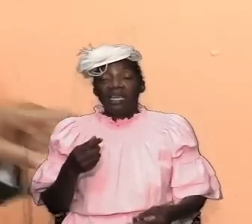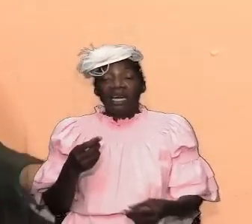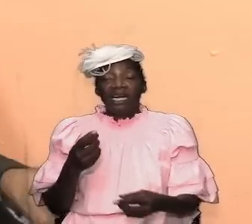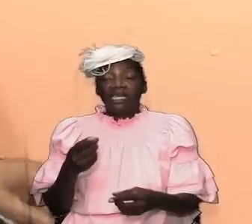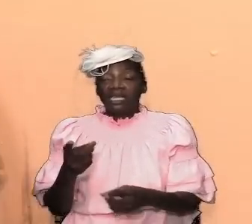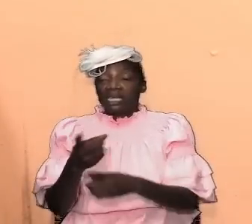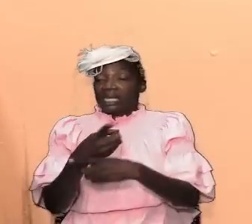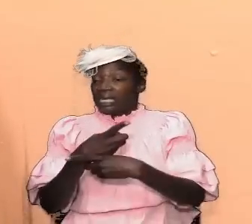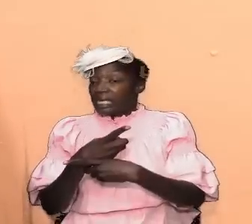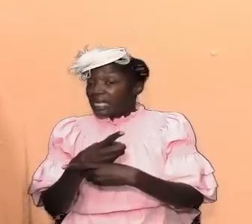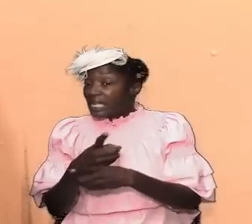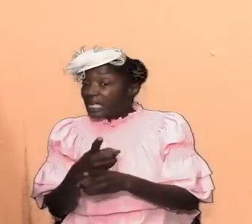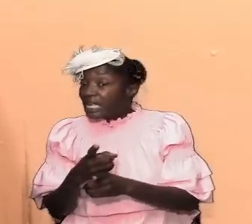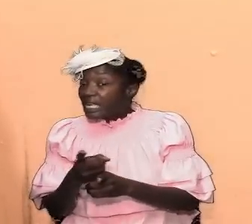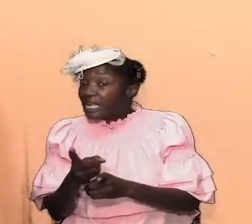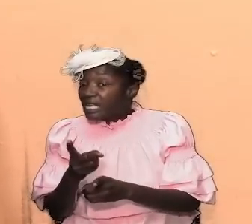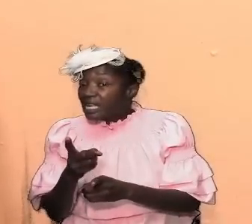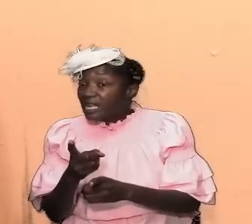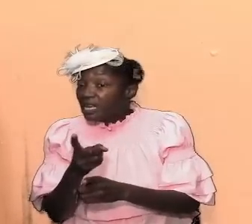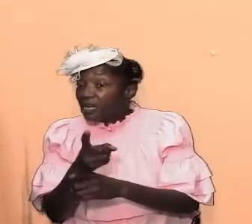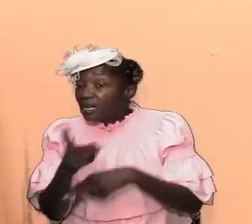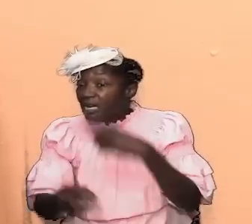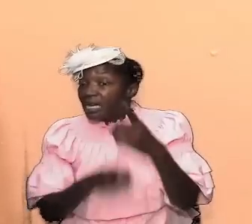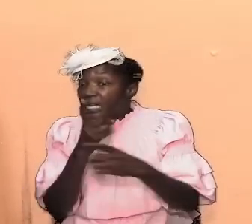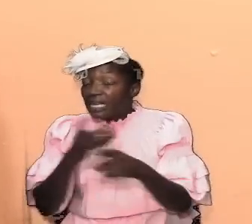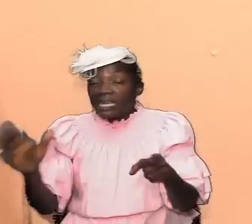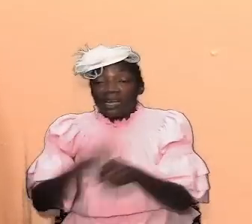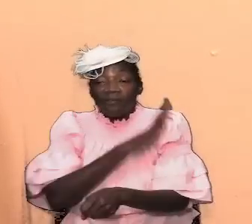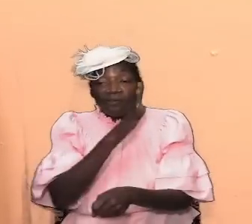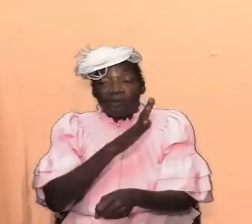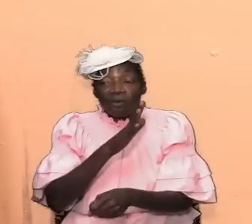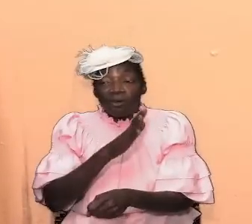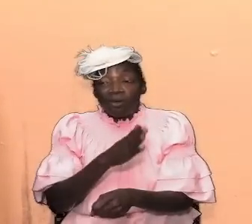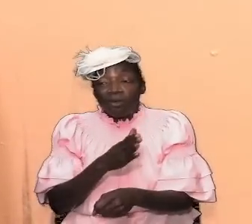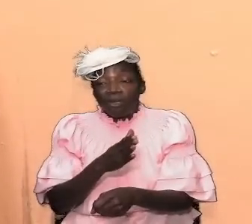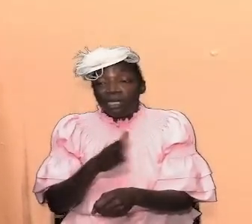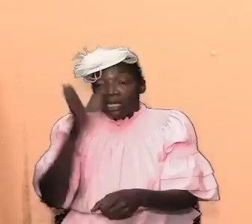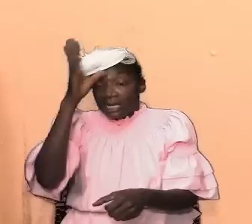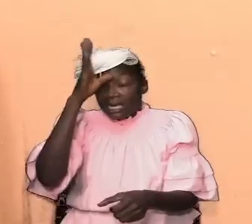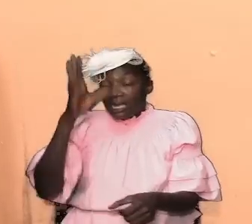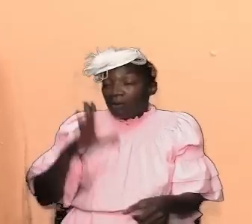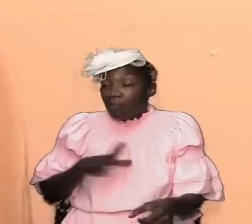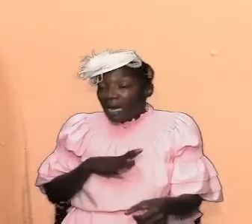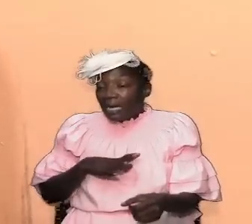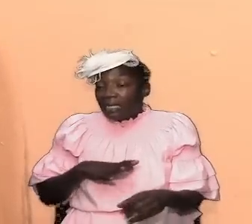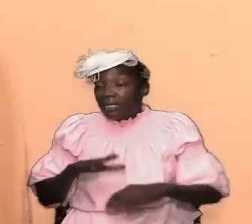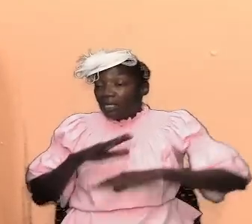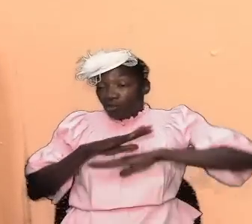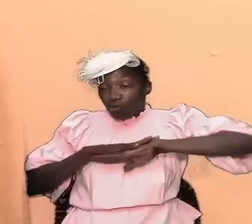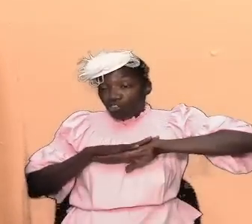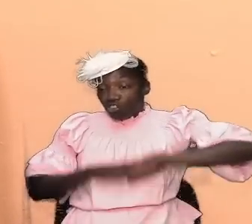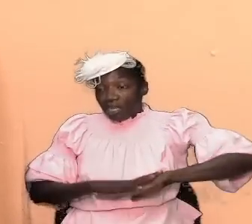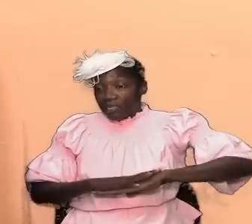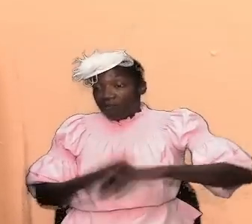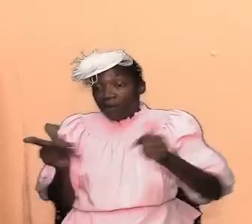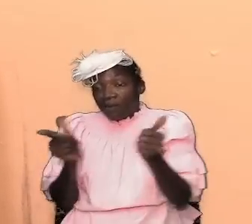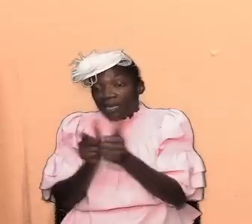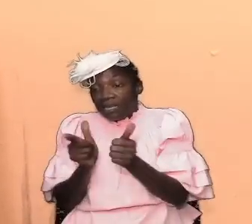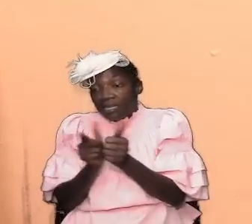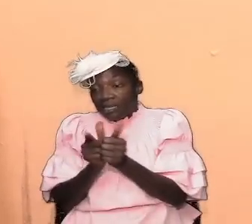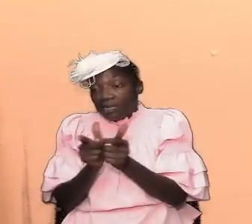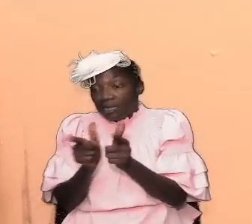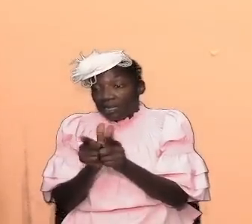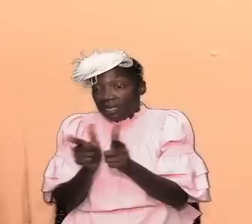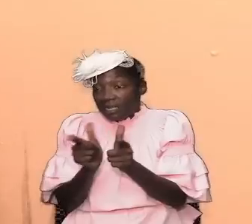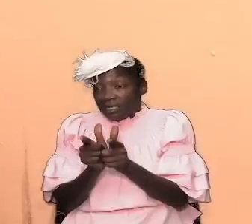in man to become satisfied with little so long as they can do what they want to do